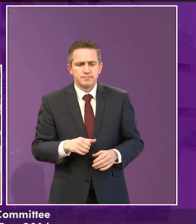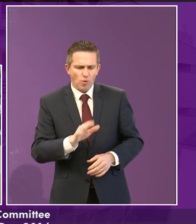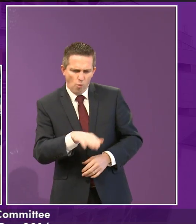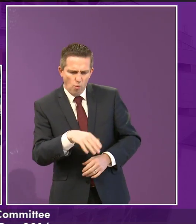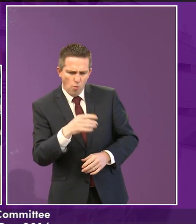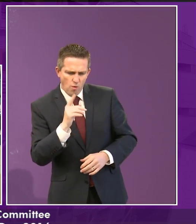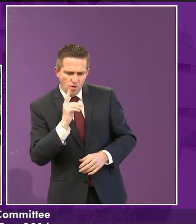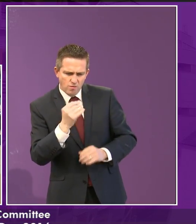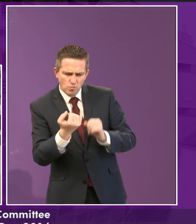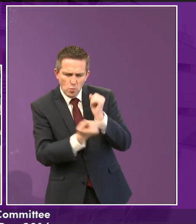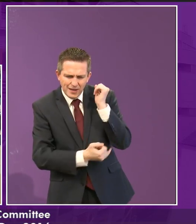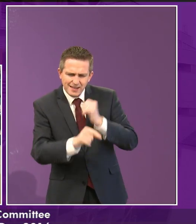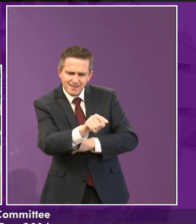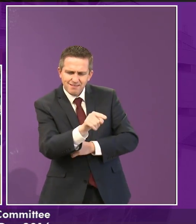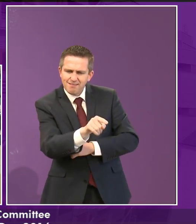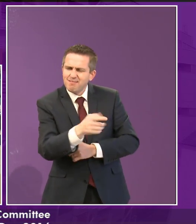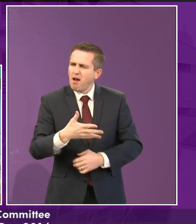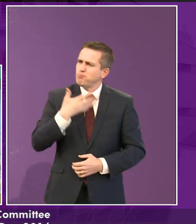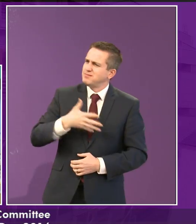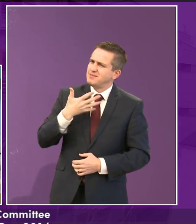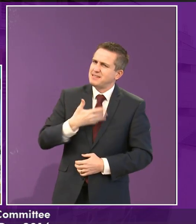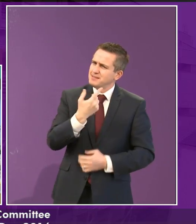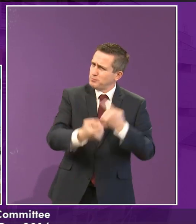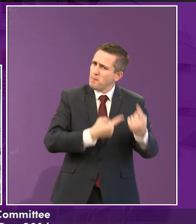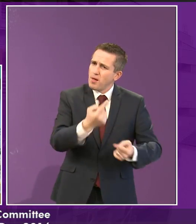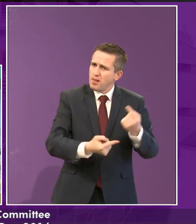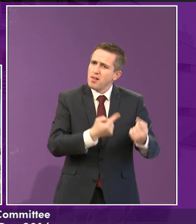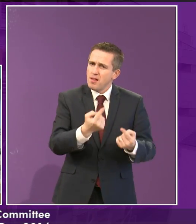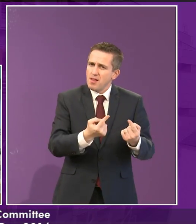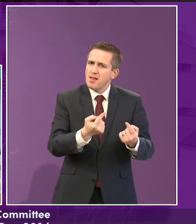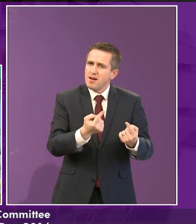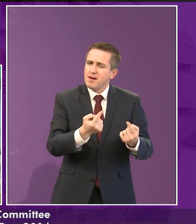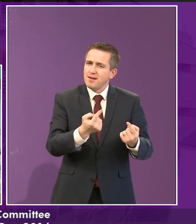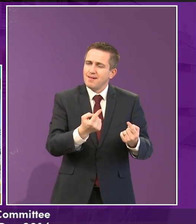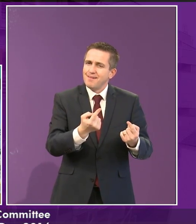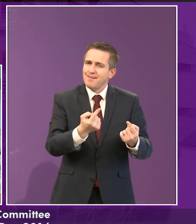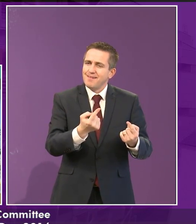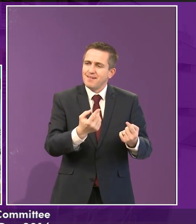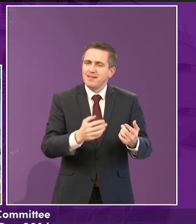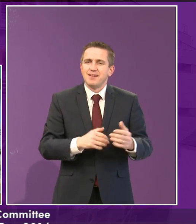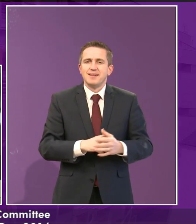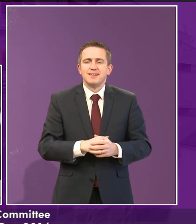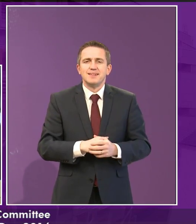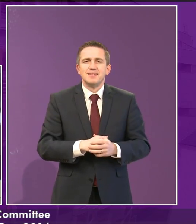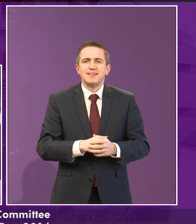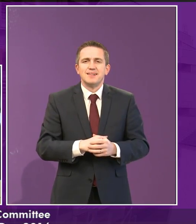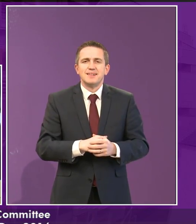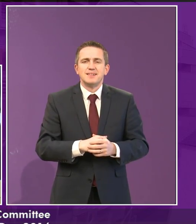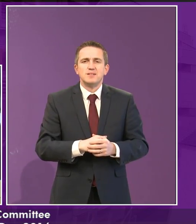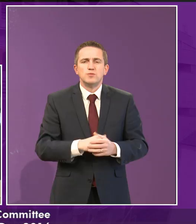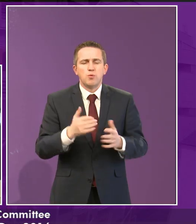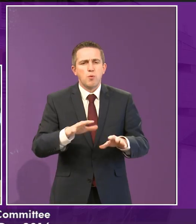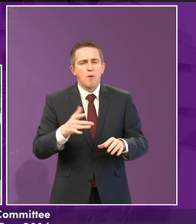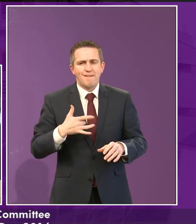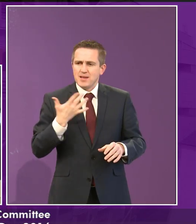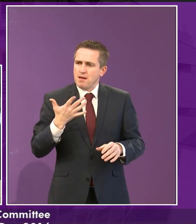oh, you're weak, and it kind of upsets them, so it would be, it would be, like, like, the country